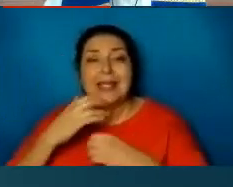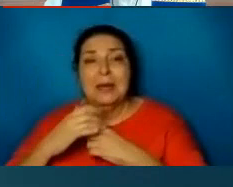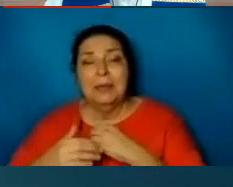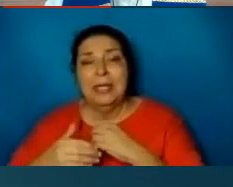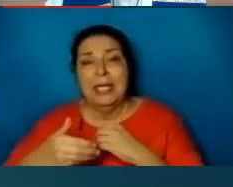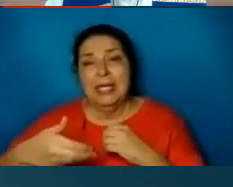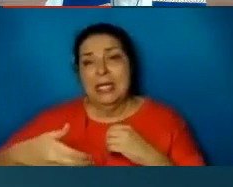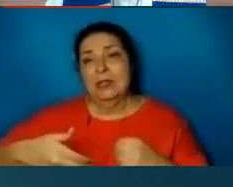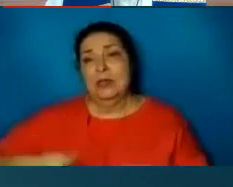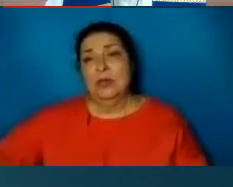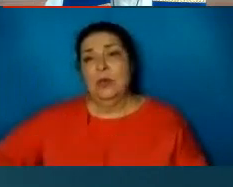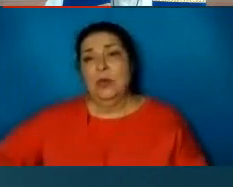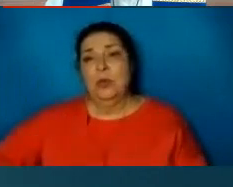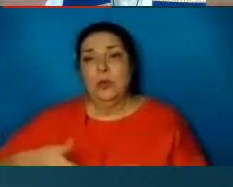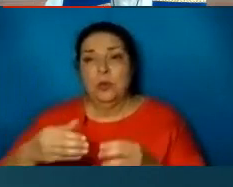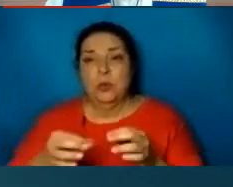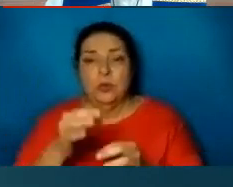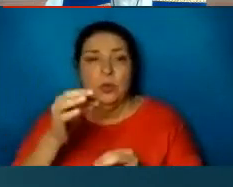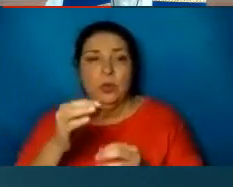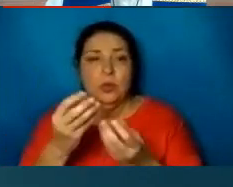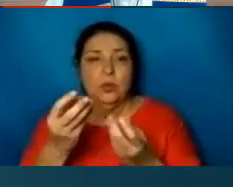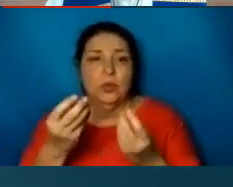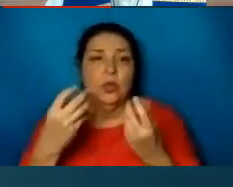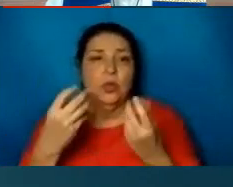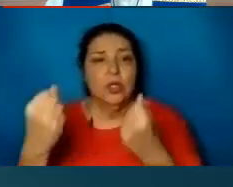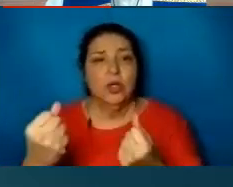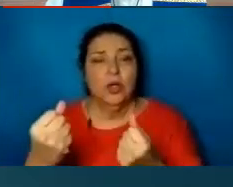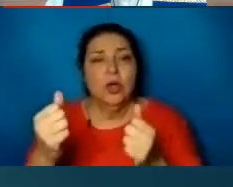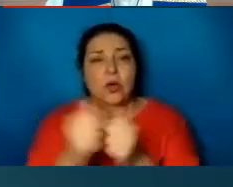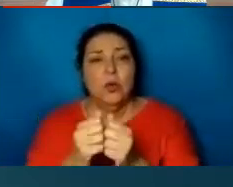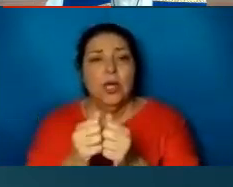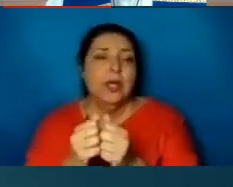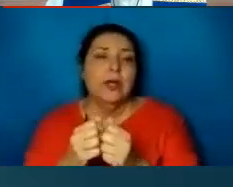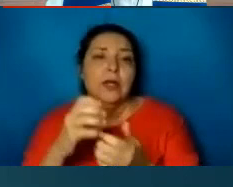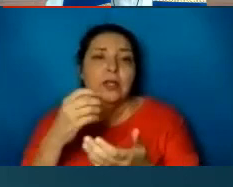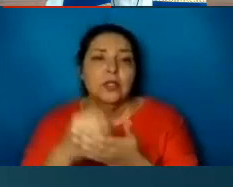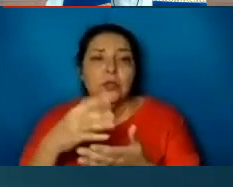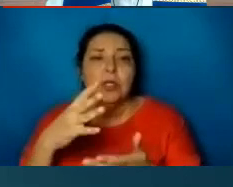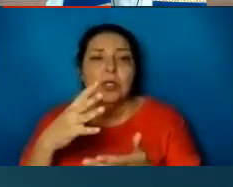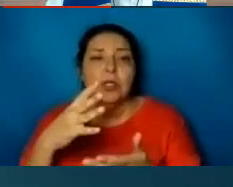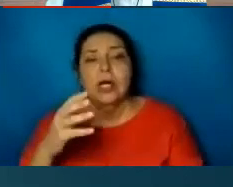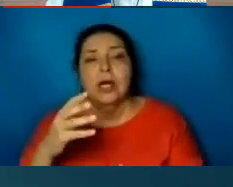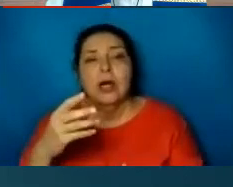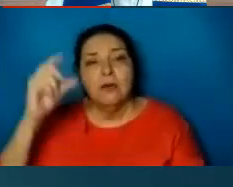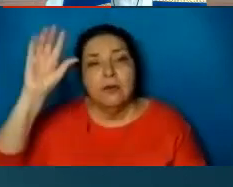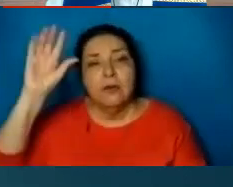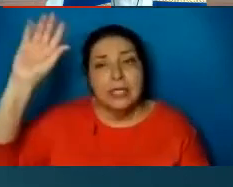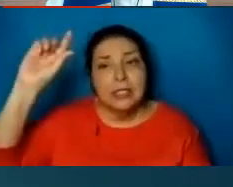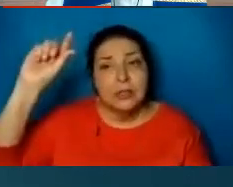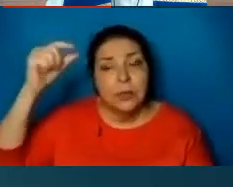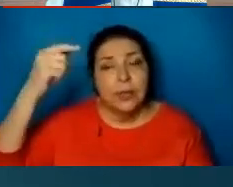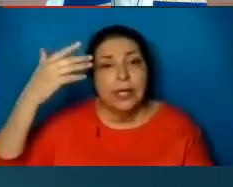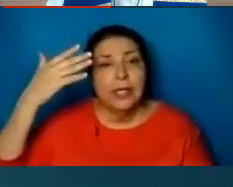to pure, and with the legends of his peace,